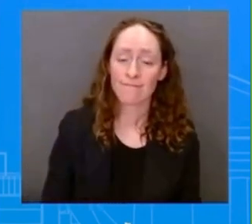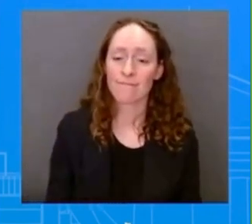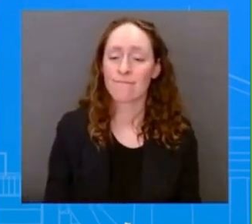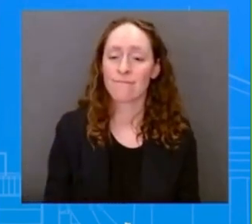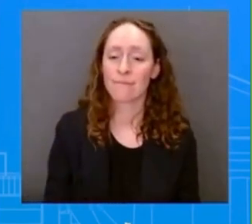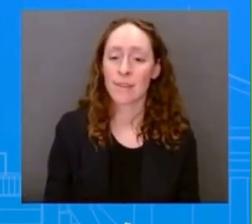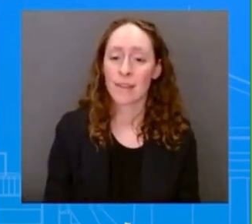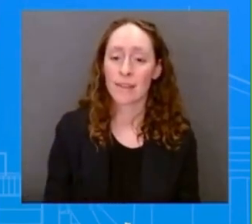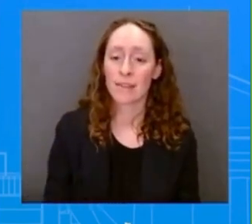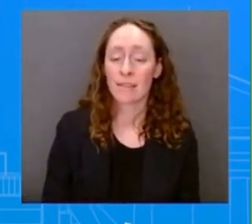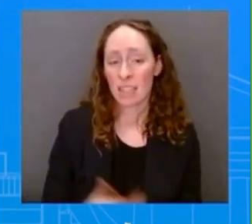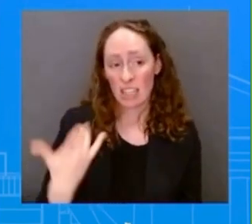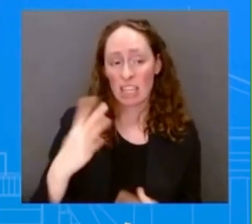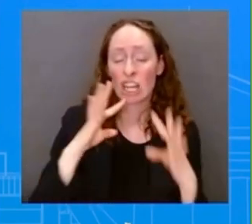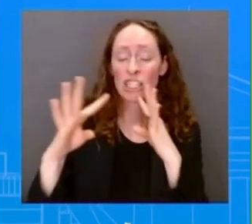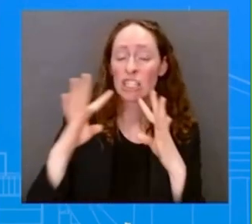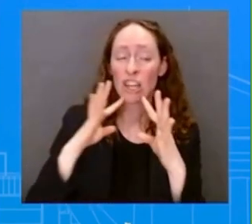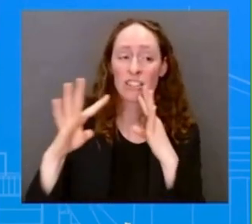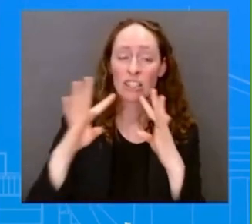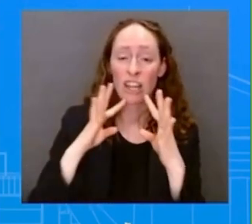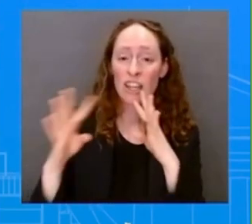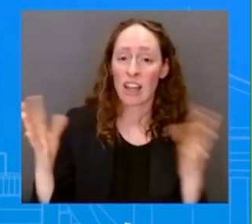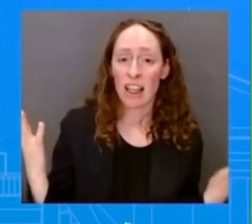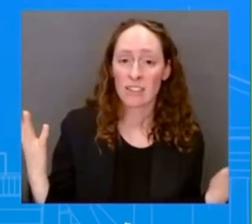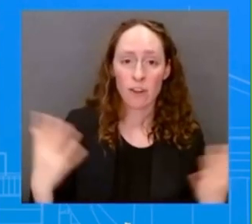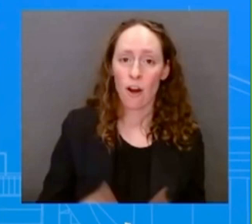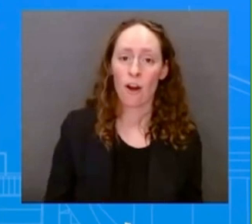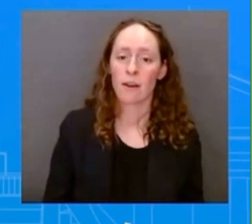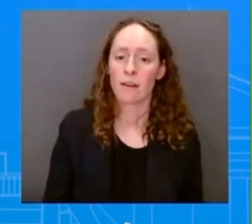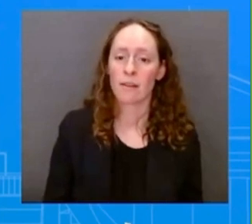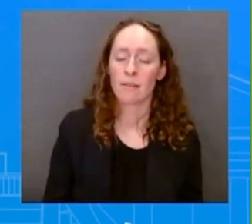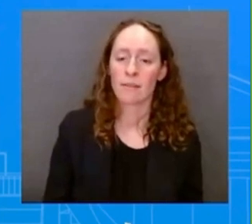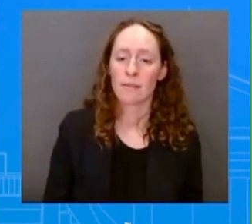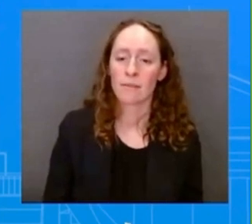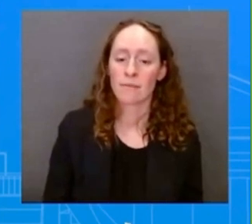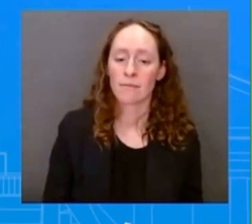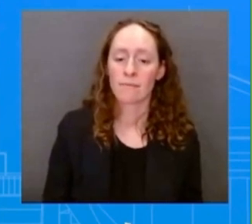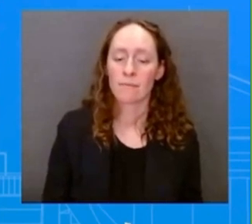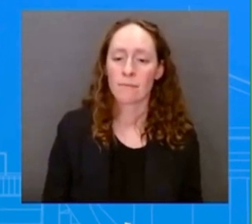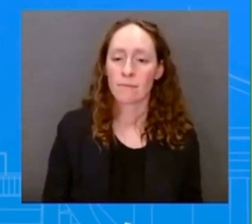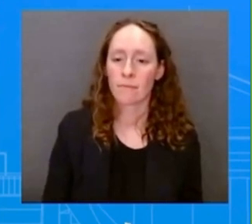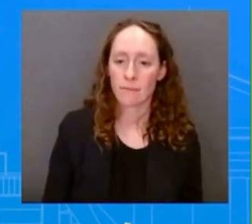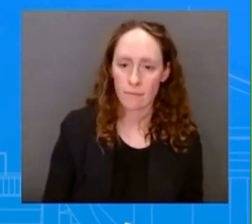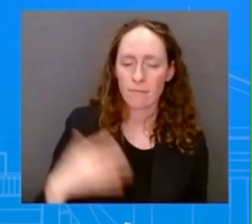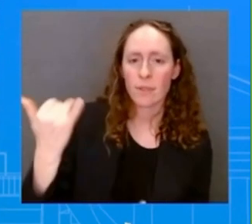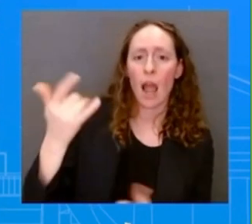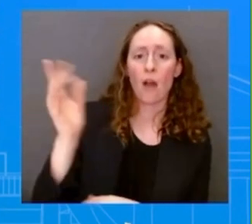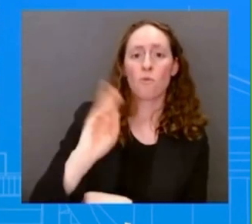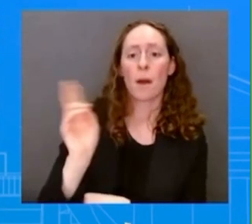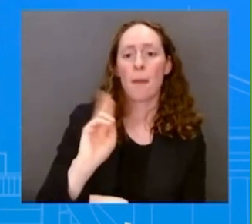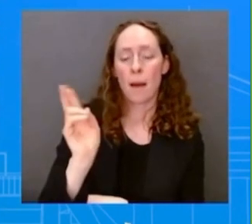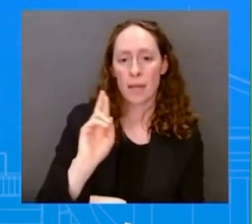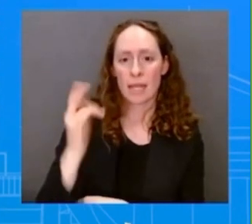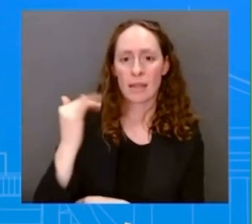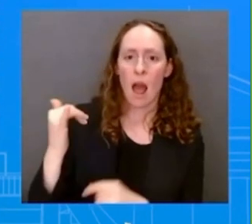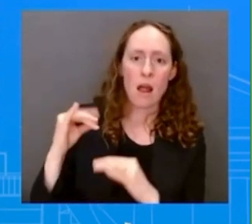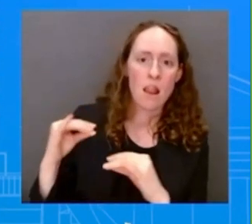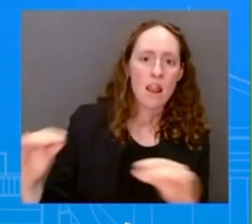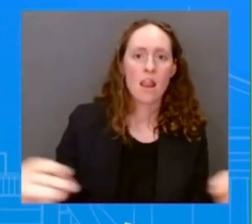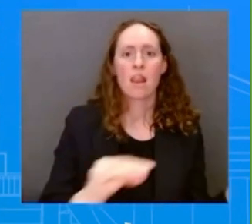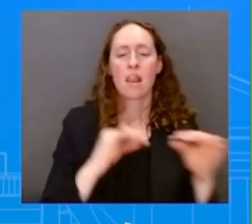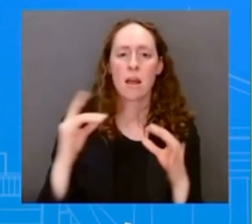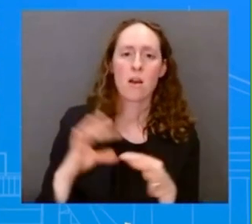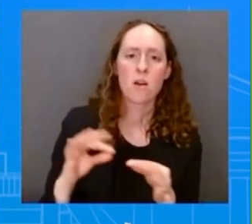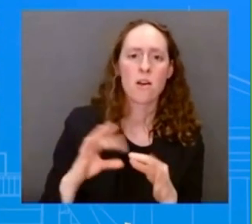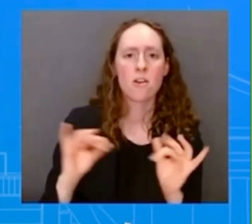Karine. I want to ask you a question about guns and get your response to some of the arguments that Republicans are making now about the push to ban semi-automatic weapons.